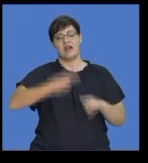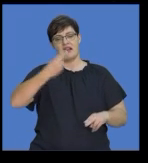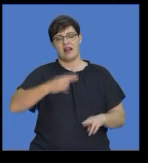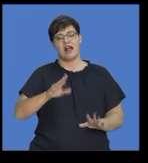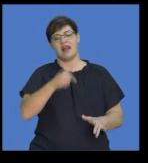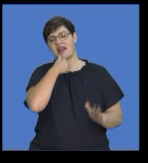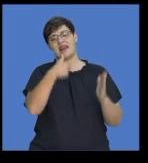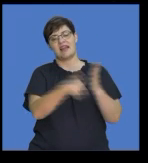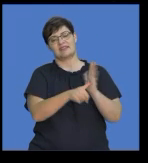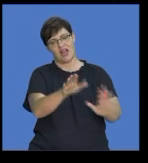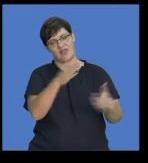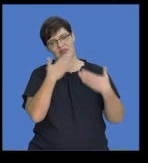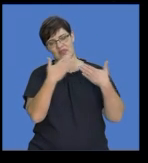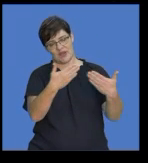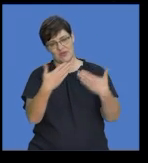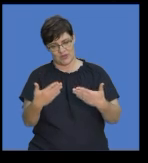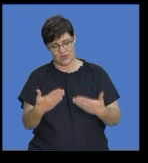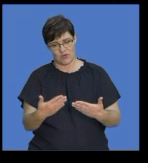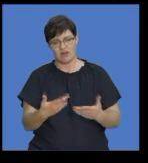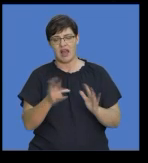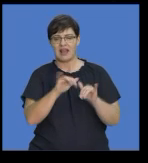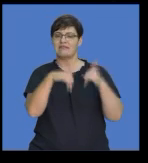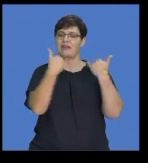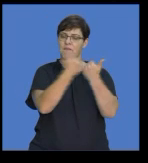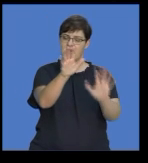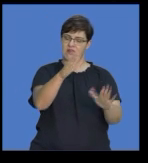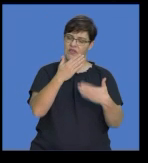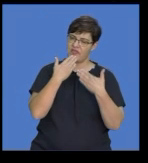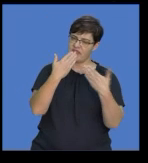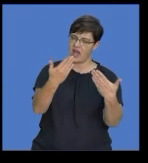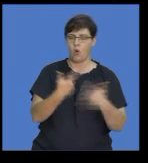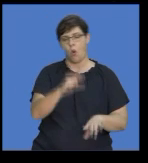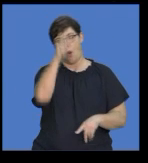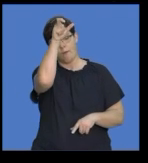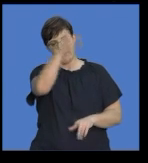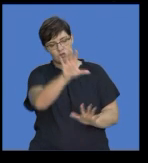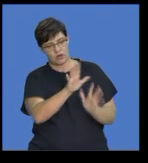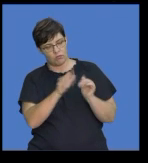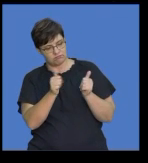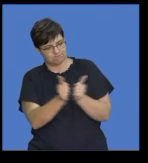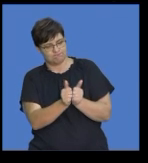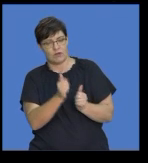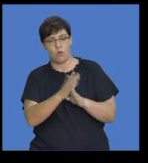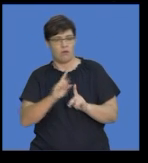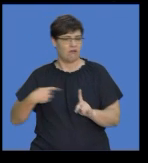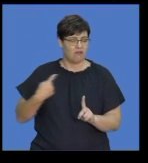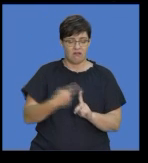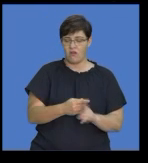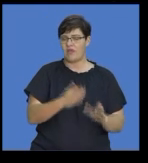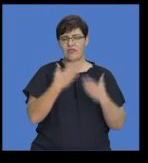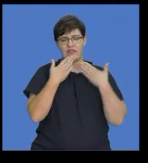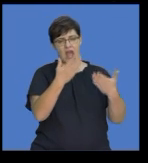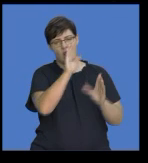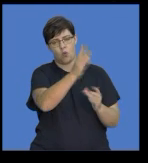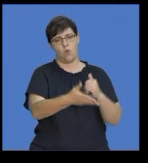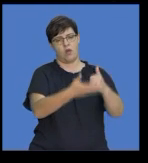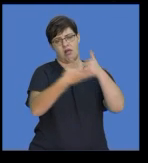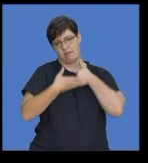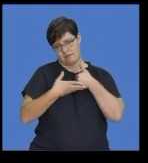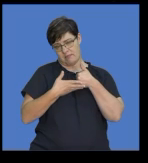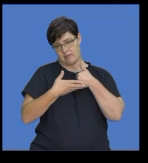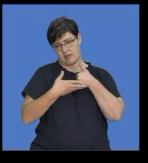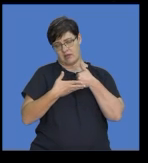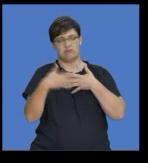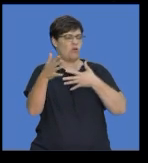thanks. In a corporate environment, you could thank a company or a person that you've worked with for their intervention